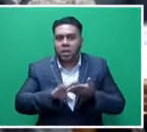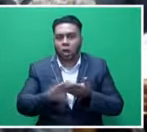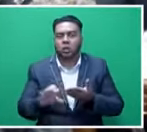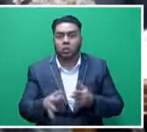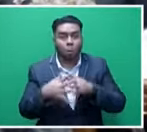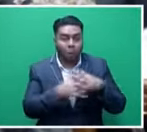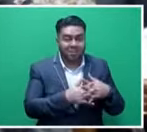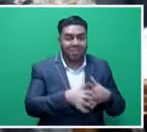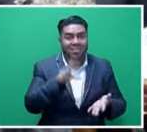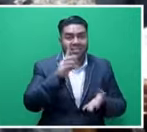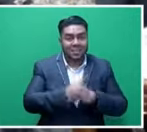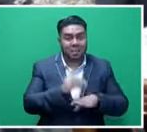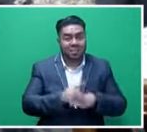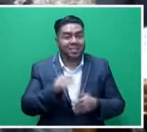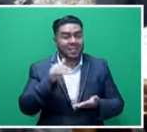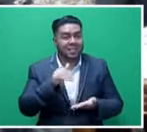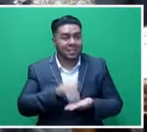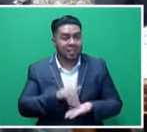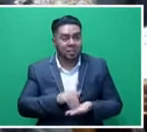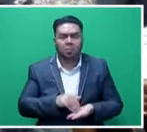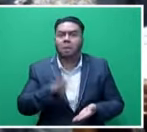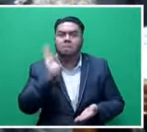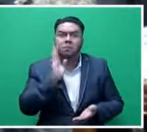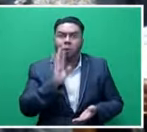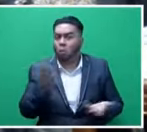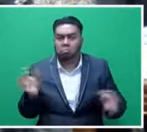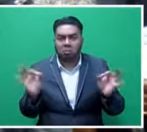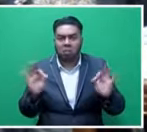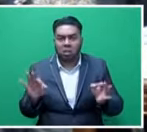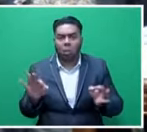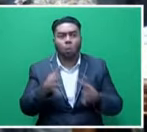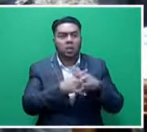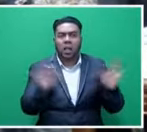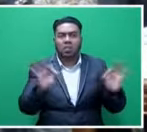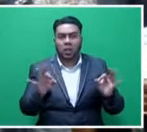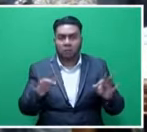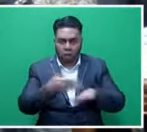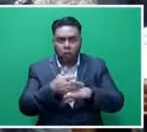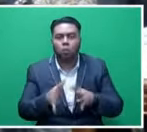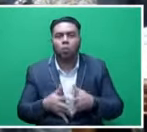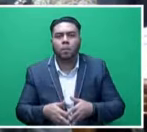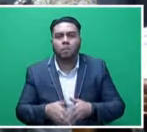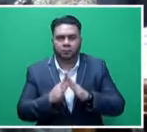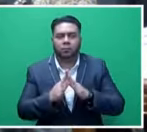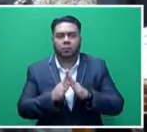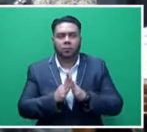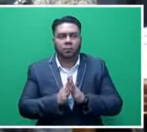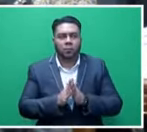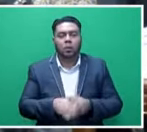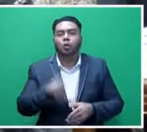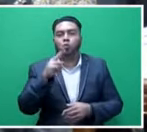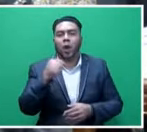Western Disability Centre. Disability Centre did not exist in the West. A new one has been built. The completion for the last round was